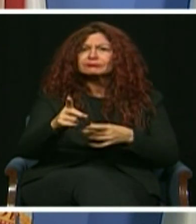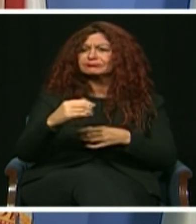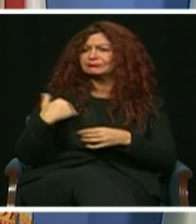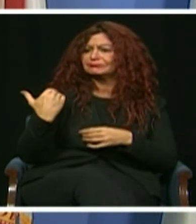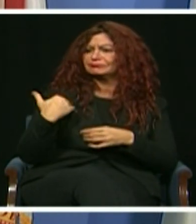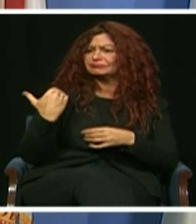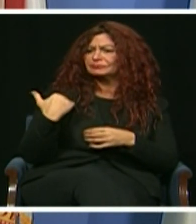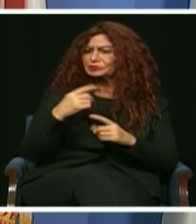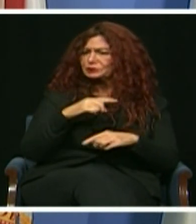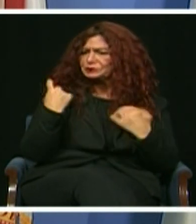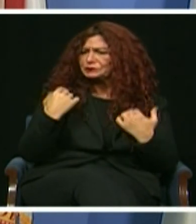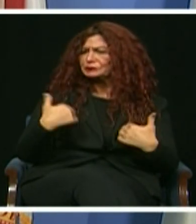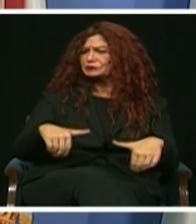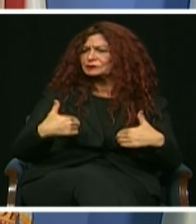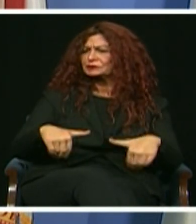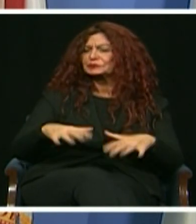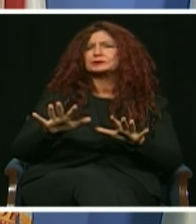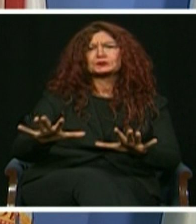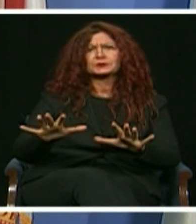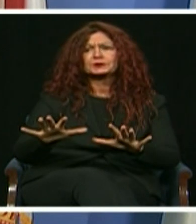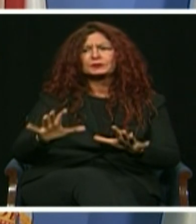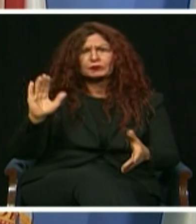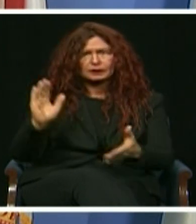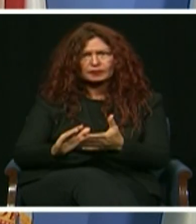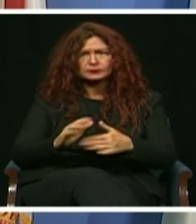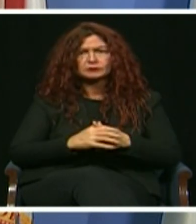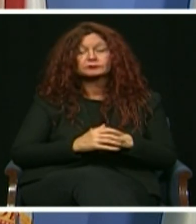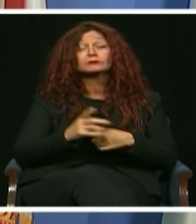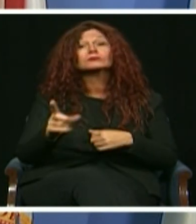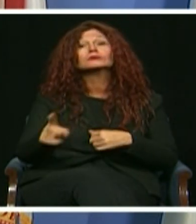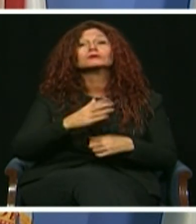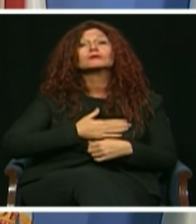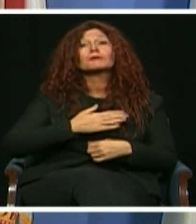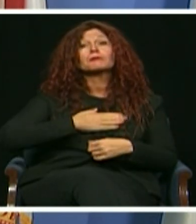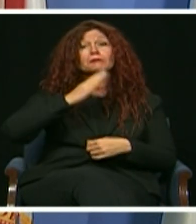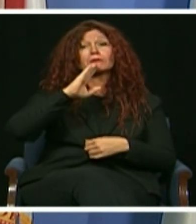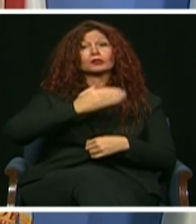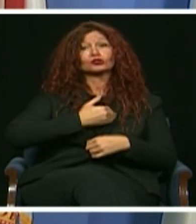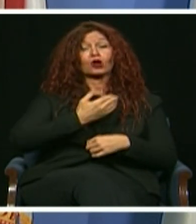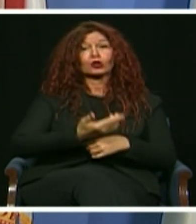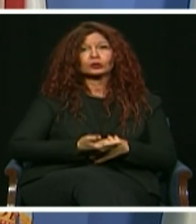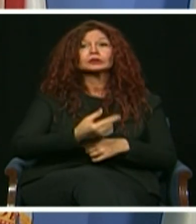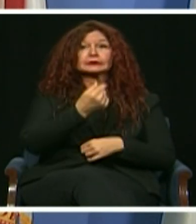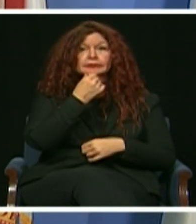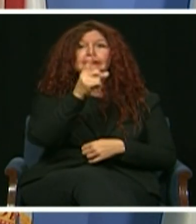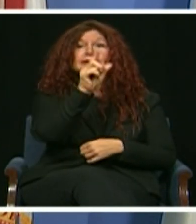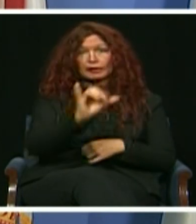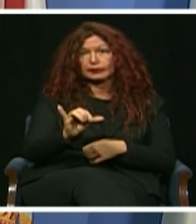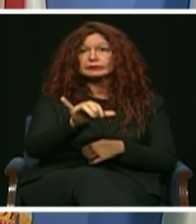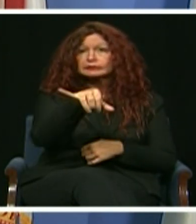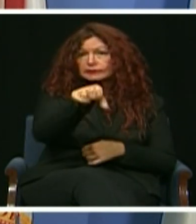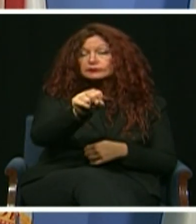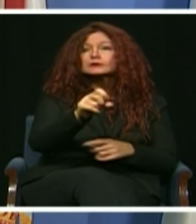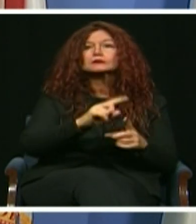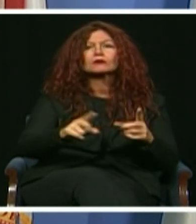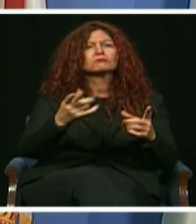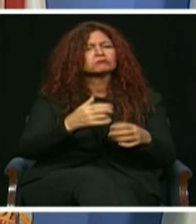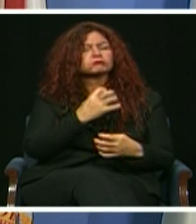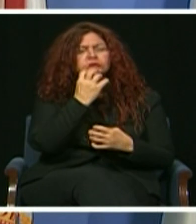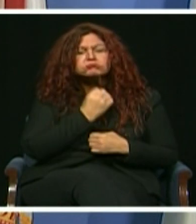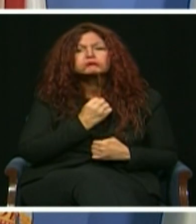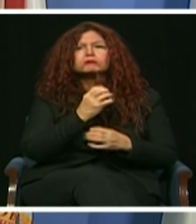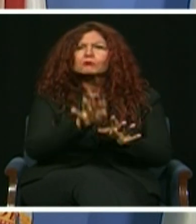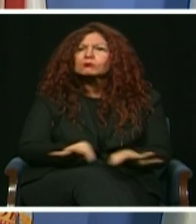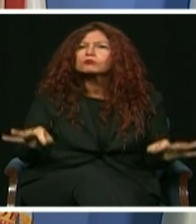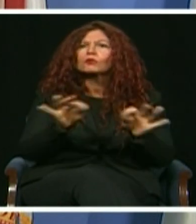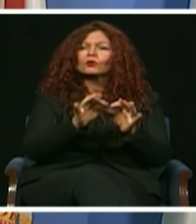of a gay daughter, I'm committing to collaborating with our LGBTQ organizations fighting for equality and justice, and we will